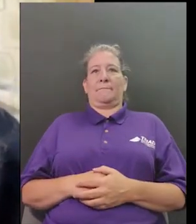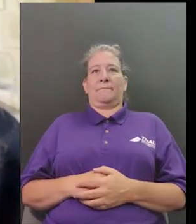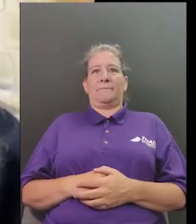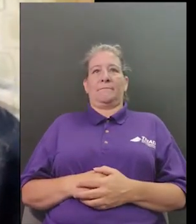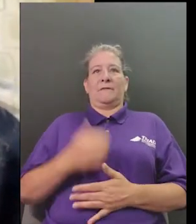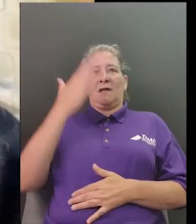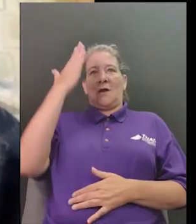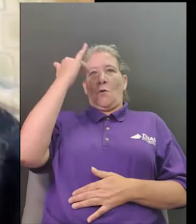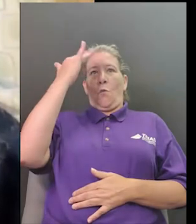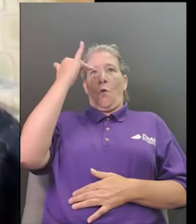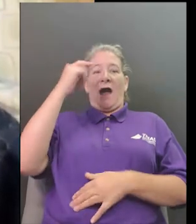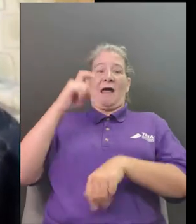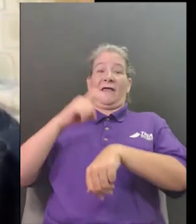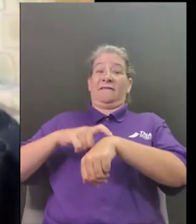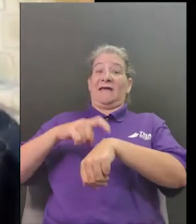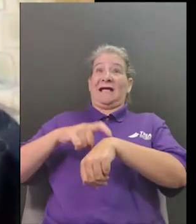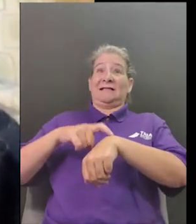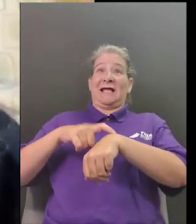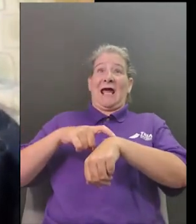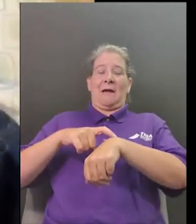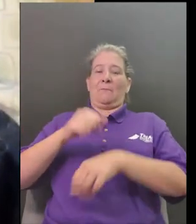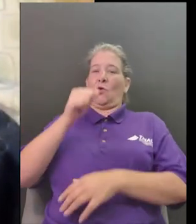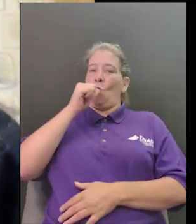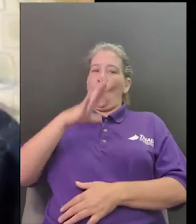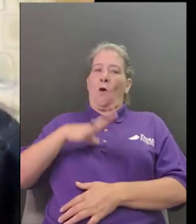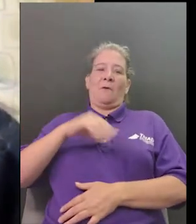so a few people have